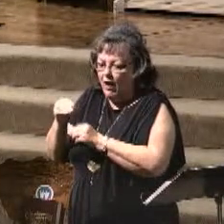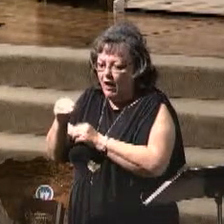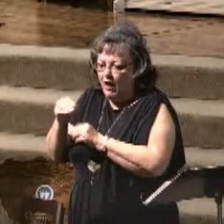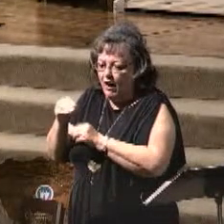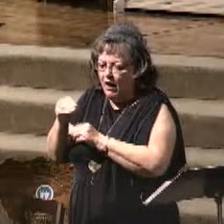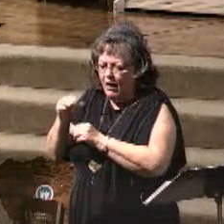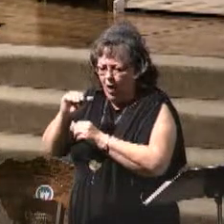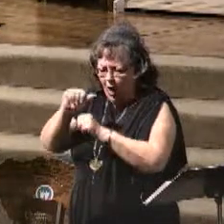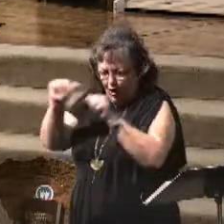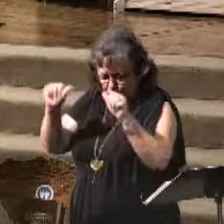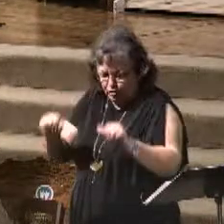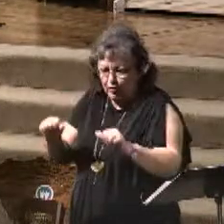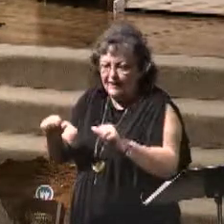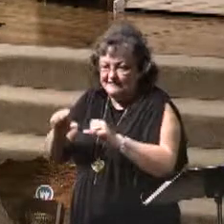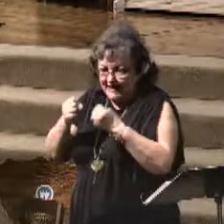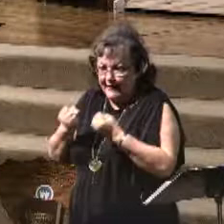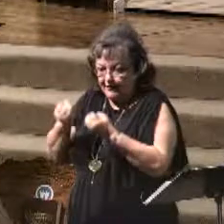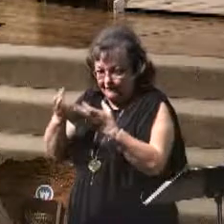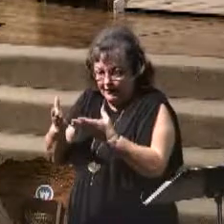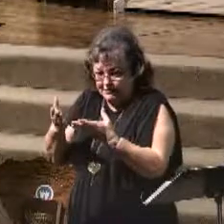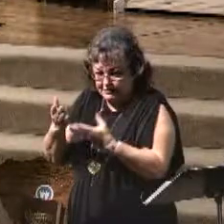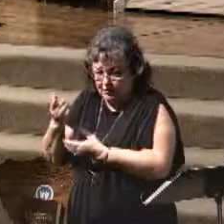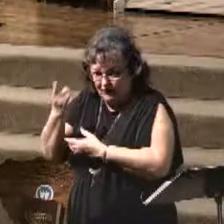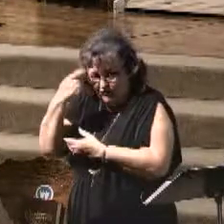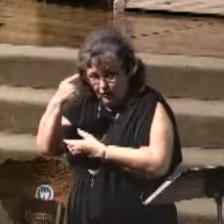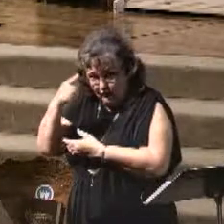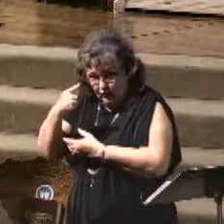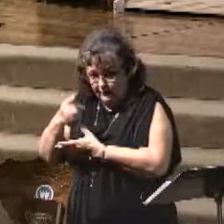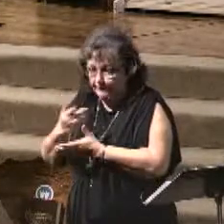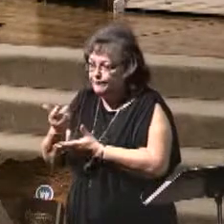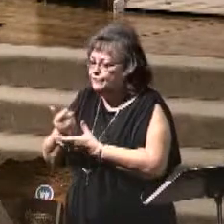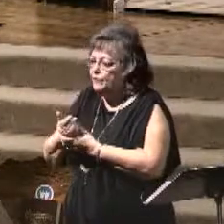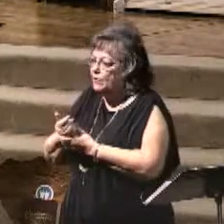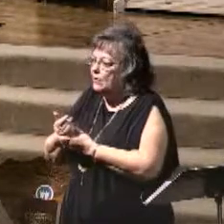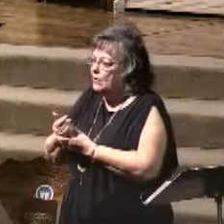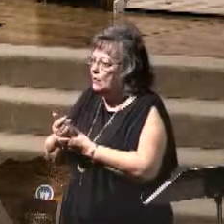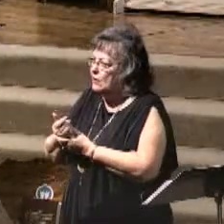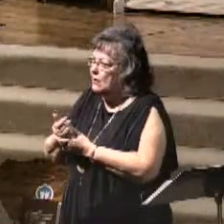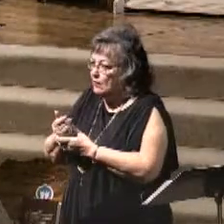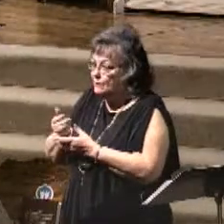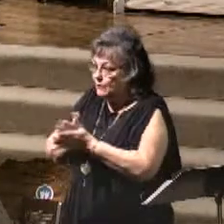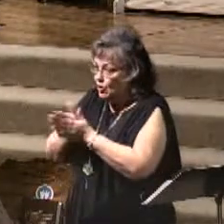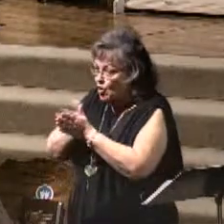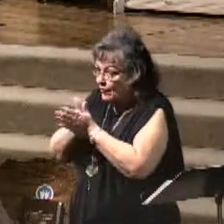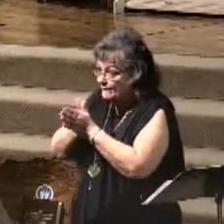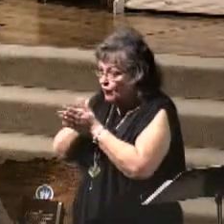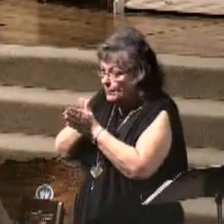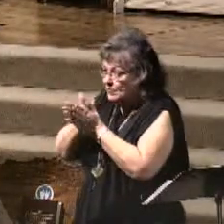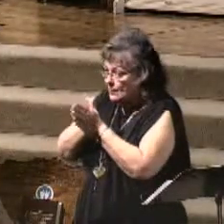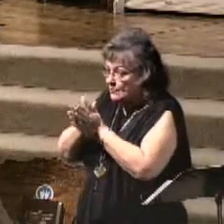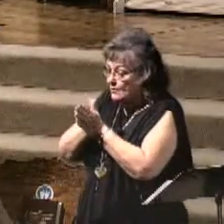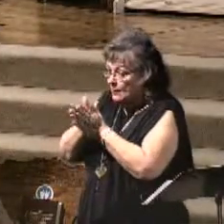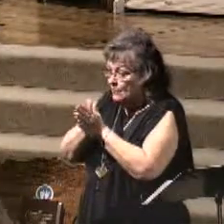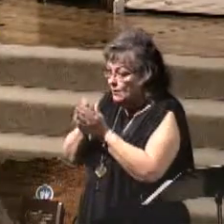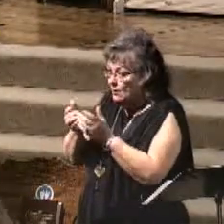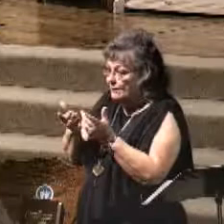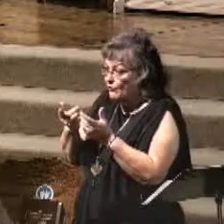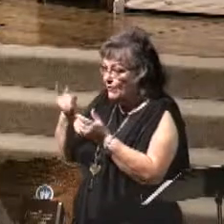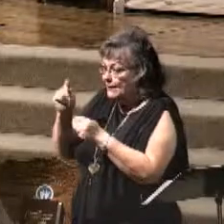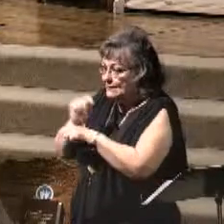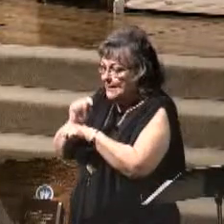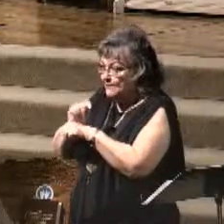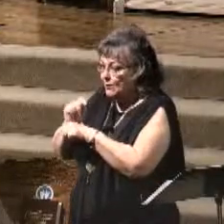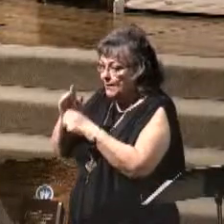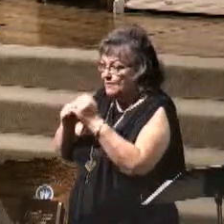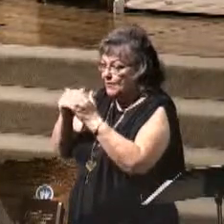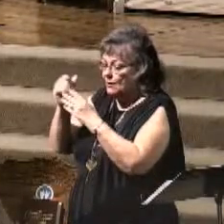portable altar of sacrifice. The reason being was whenever, and they're looking forward to this, they're looking forward to the temple being built, that